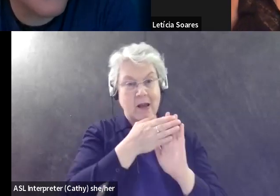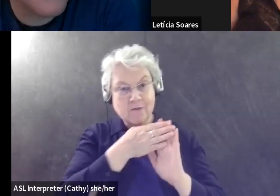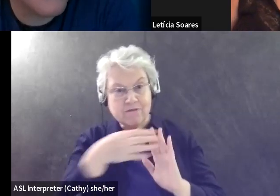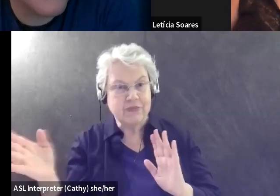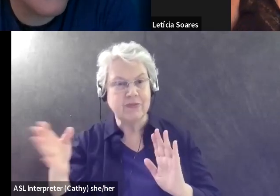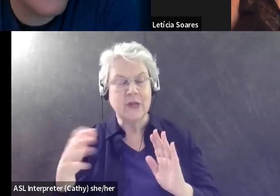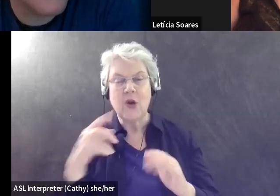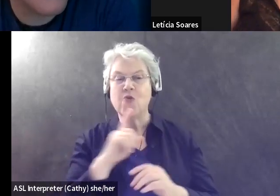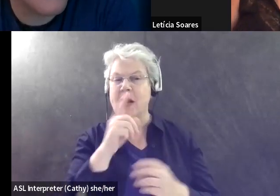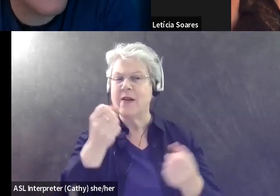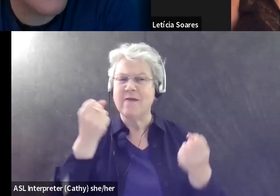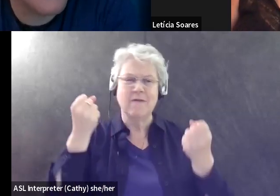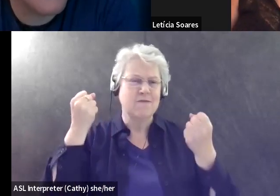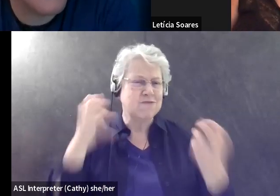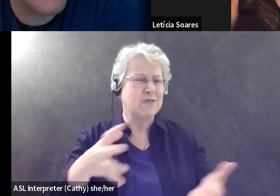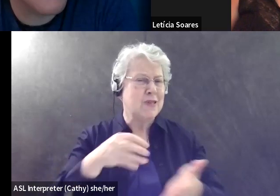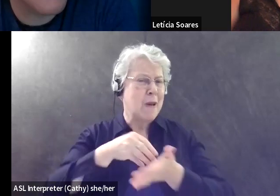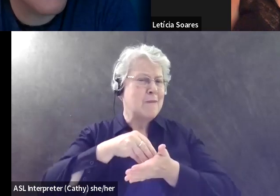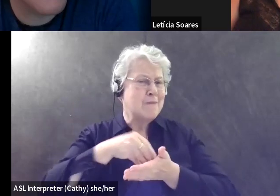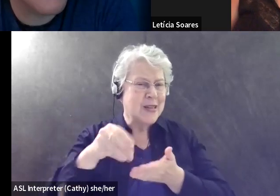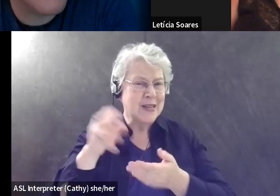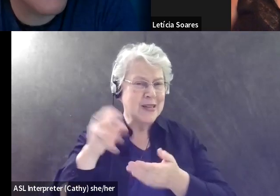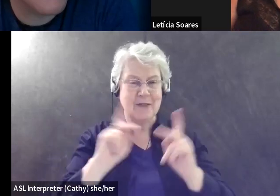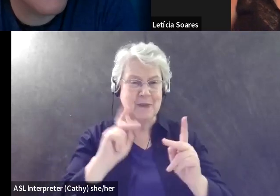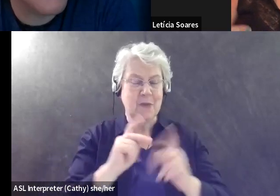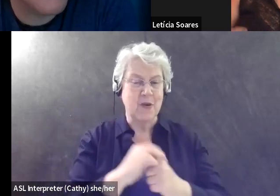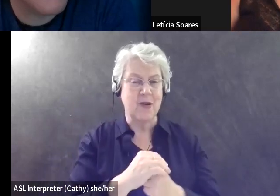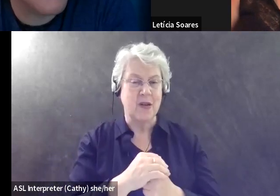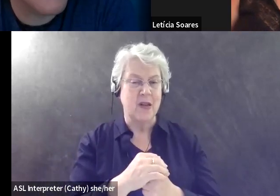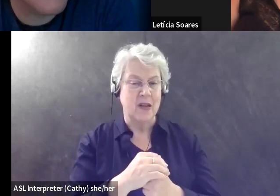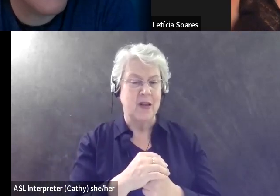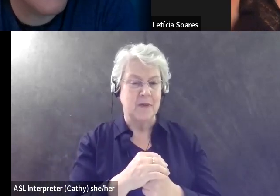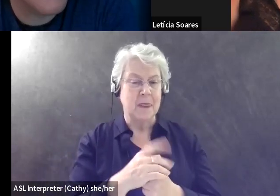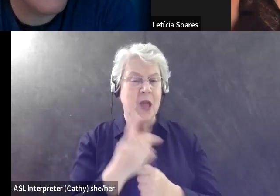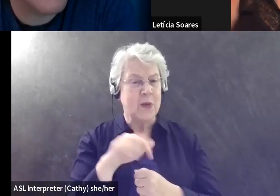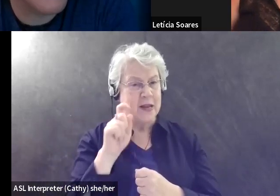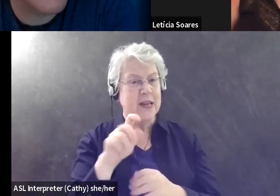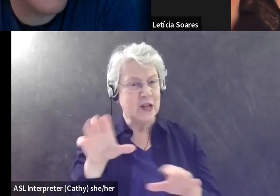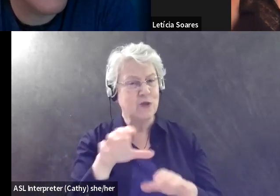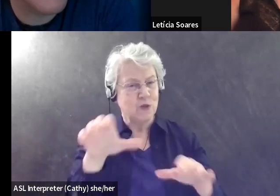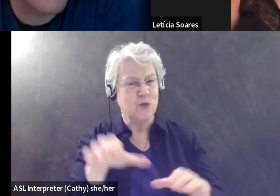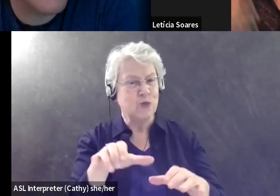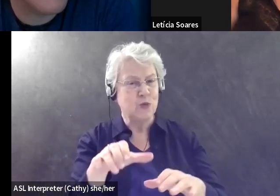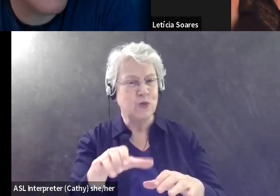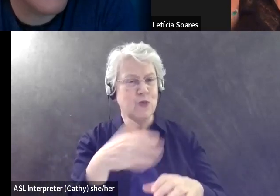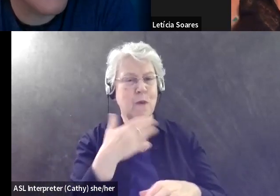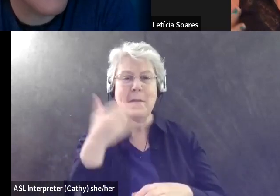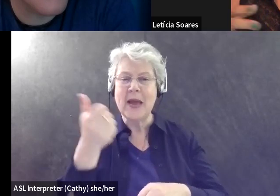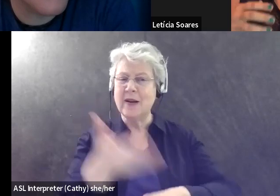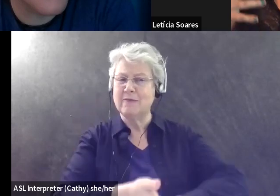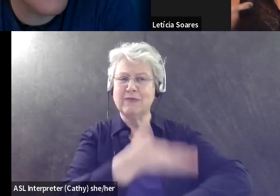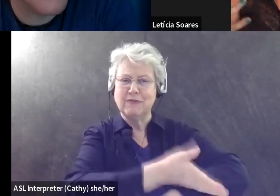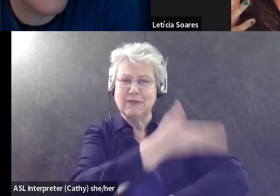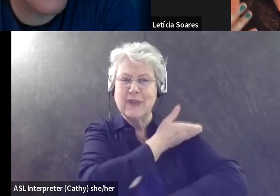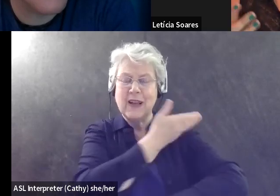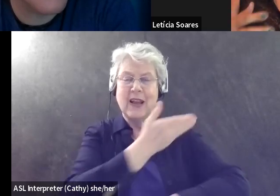for millions of people. Um, so we, we ought to do better, you know, in terms of, uh, health planning